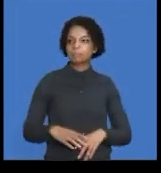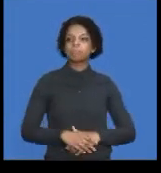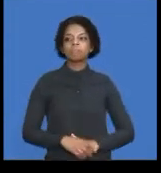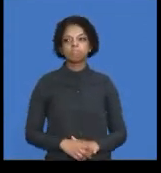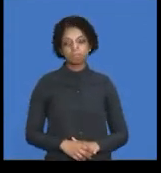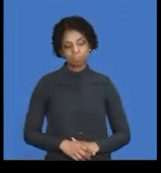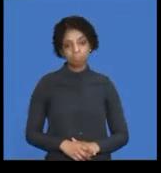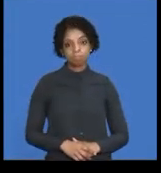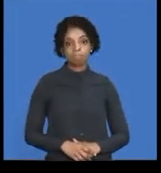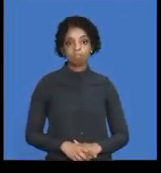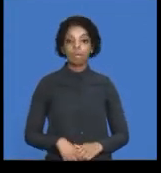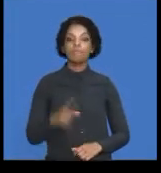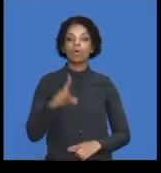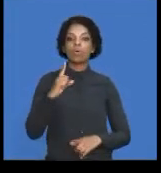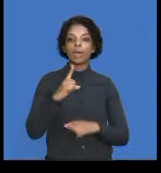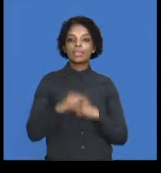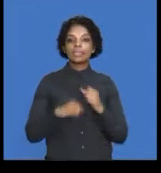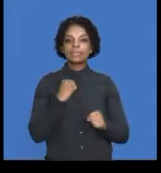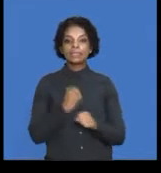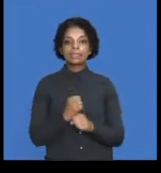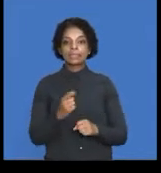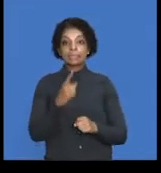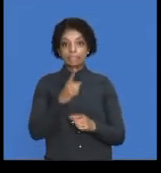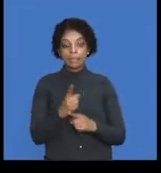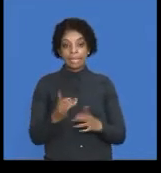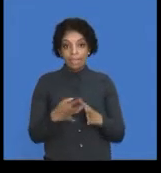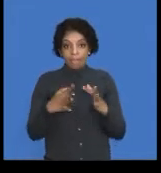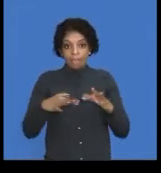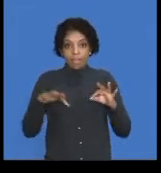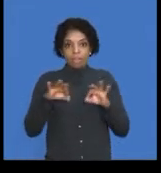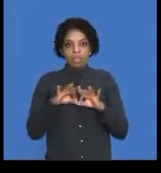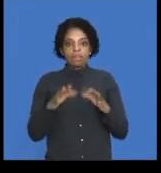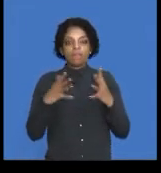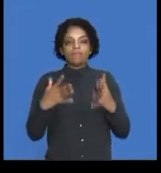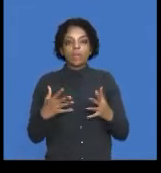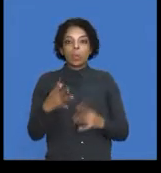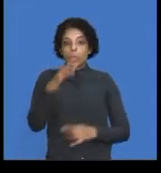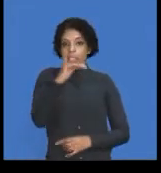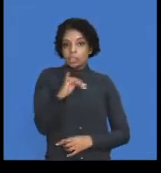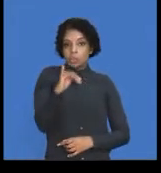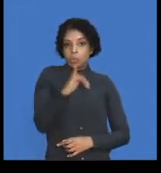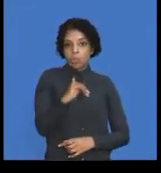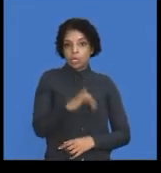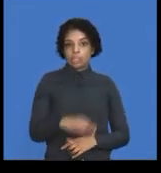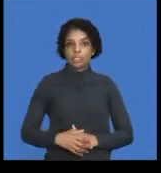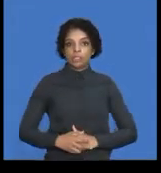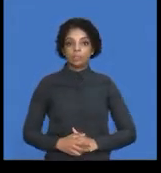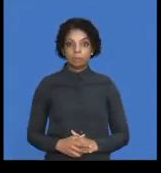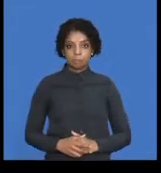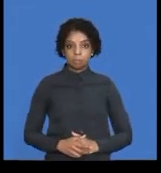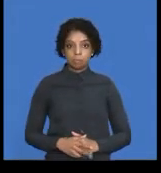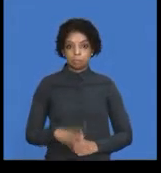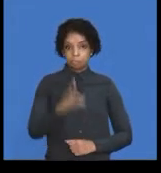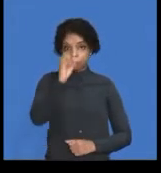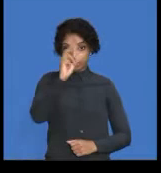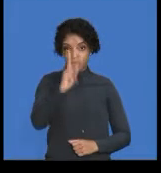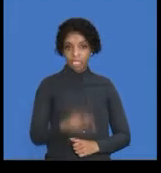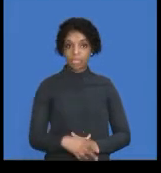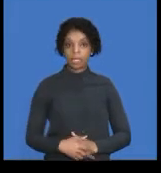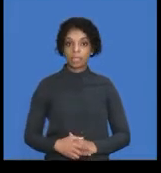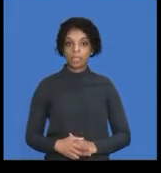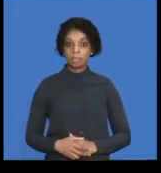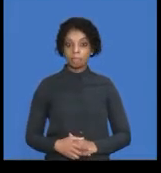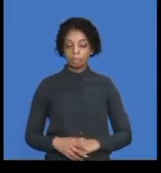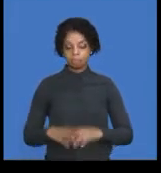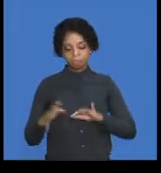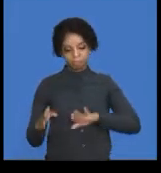amounted to 121,520. That's the value of insurance that you've paid. Okay. Then you are